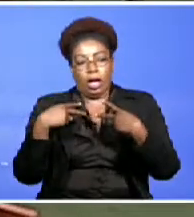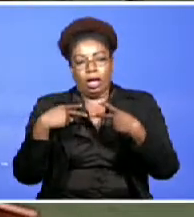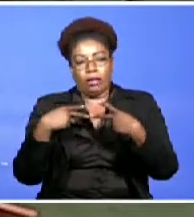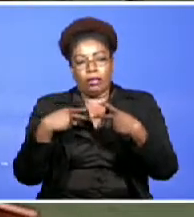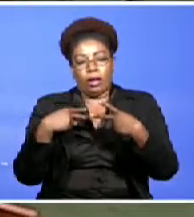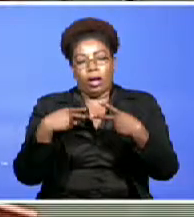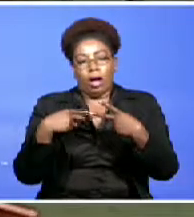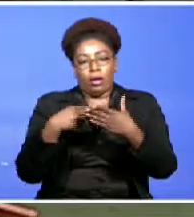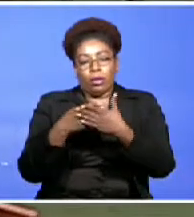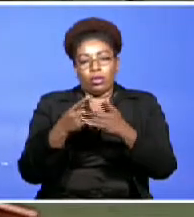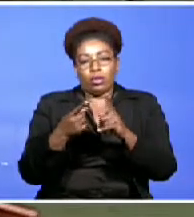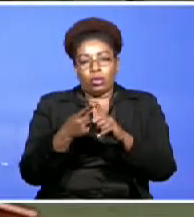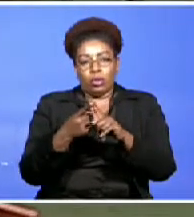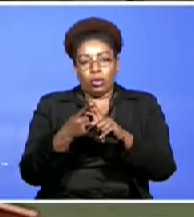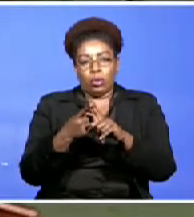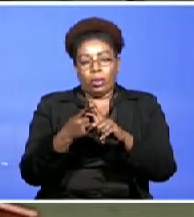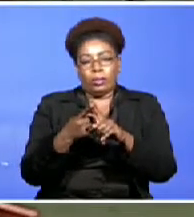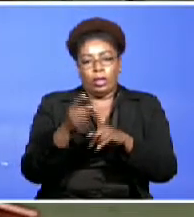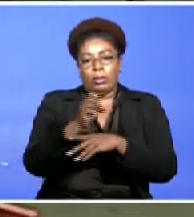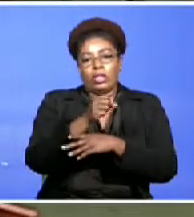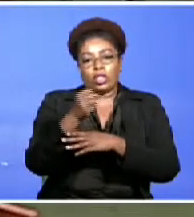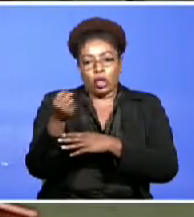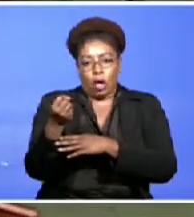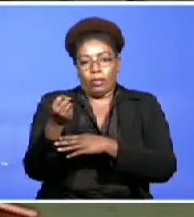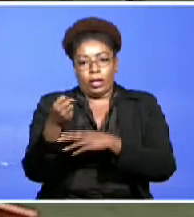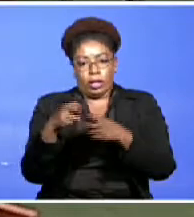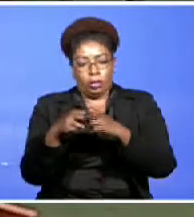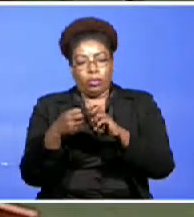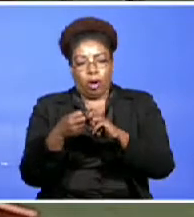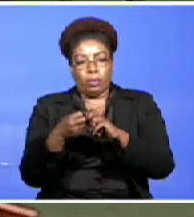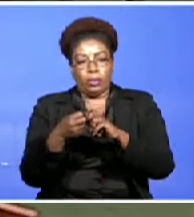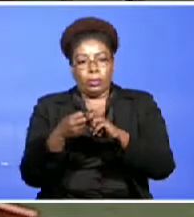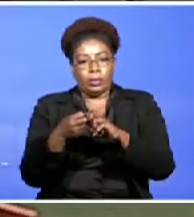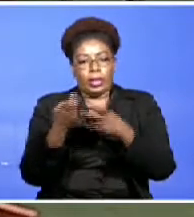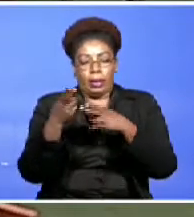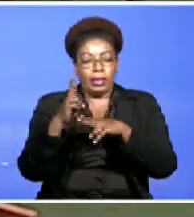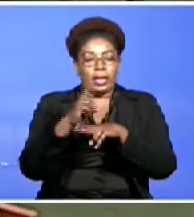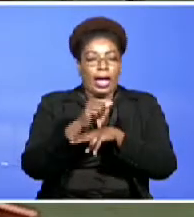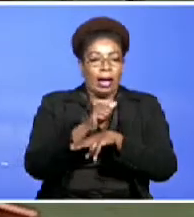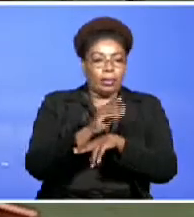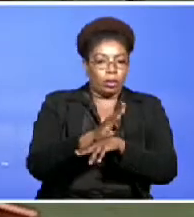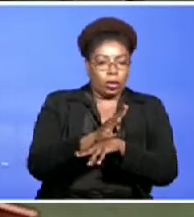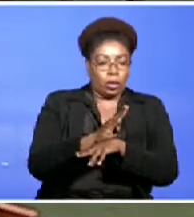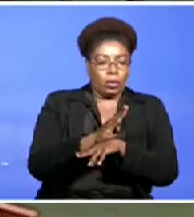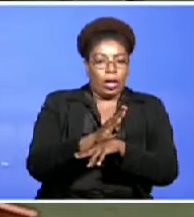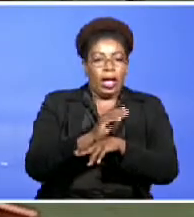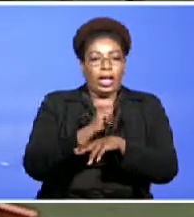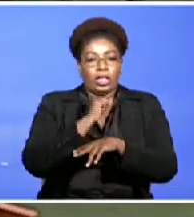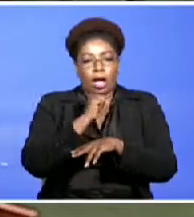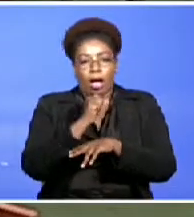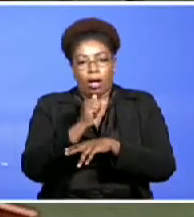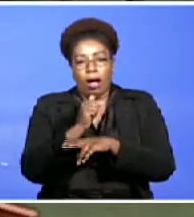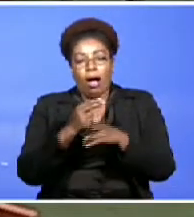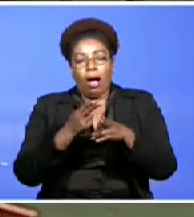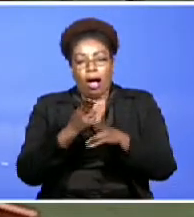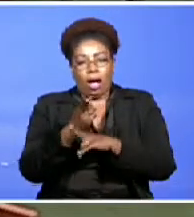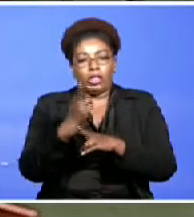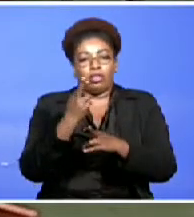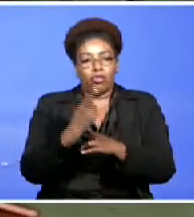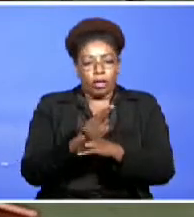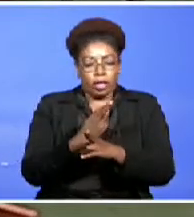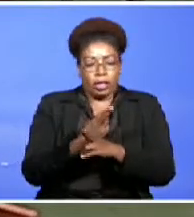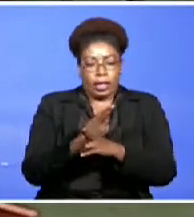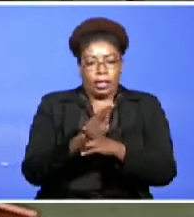to addressing the mud, and by extension, other such unregulated communities throughout our country.